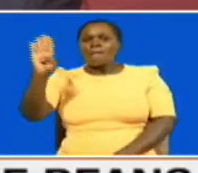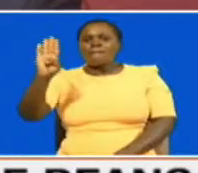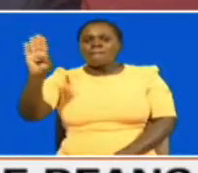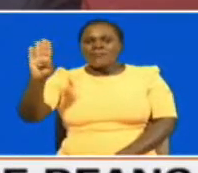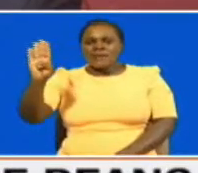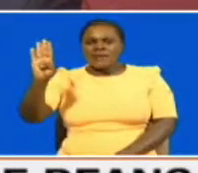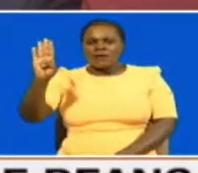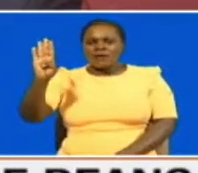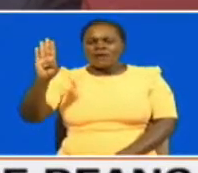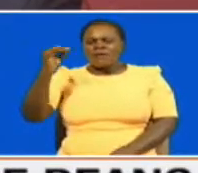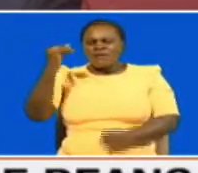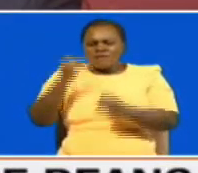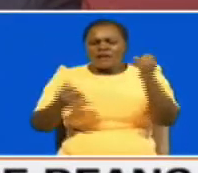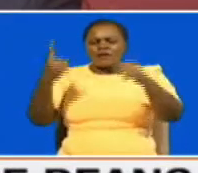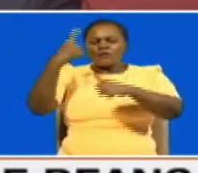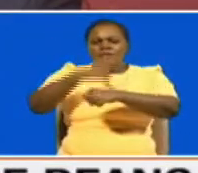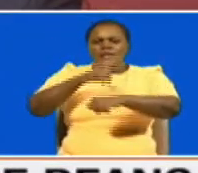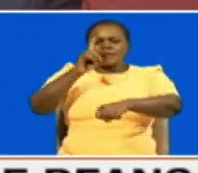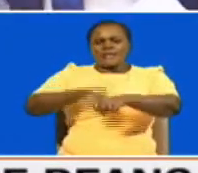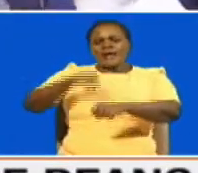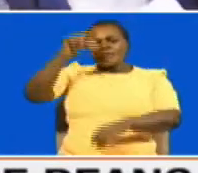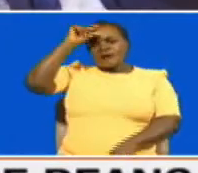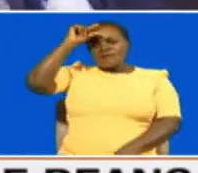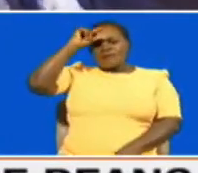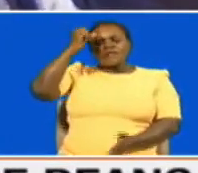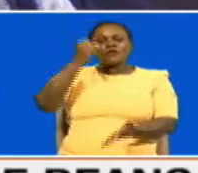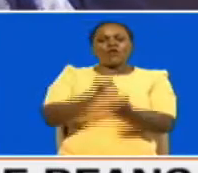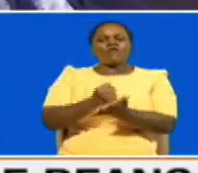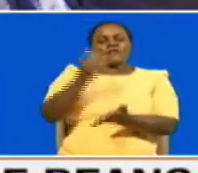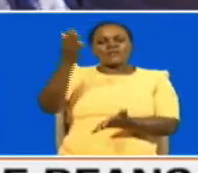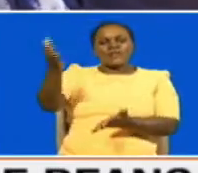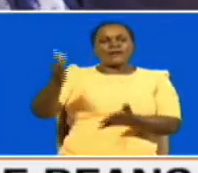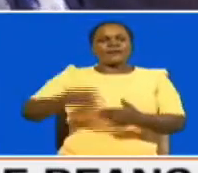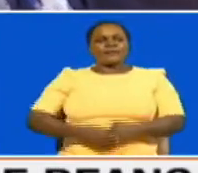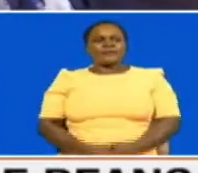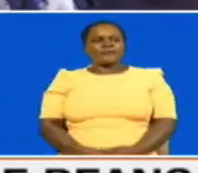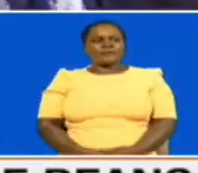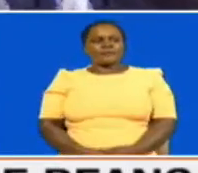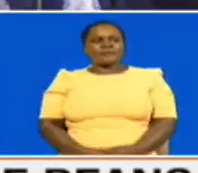shillings in the last days of the administration rita tinina kt news